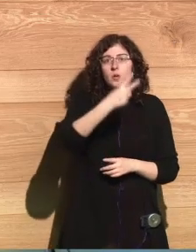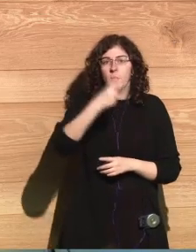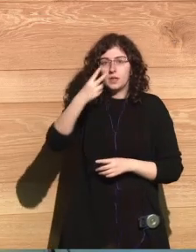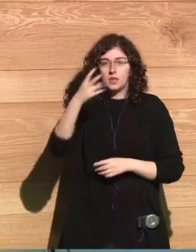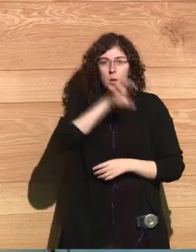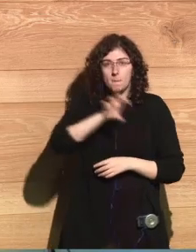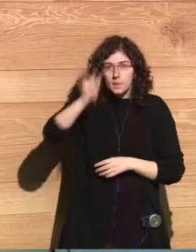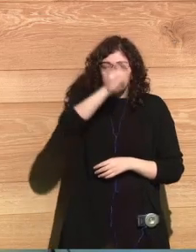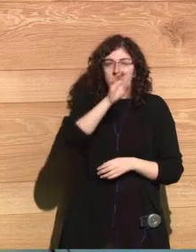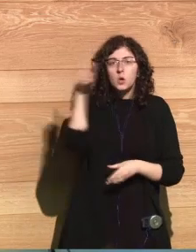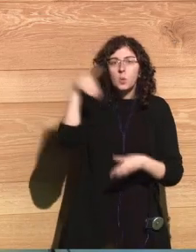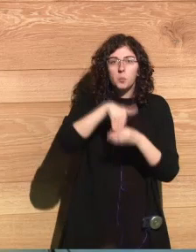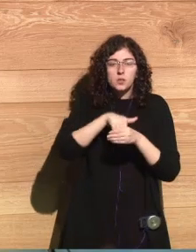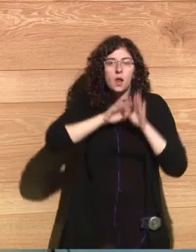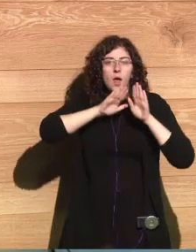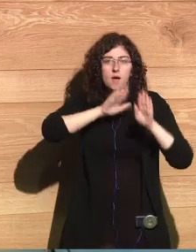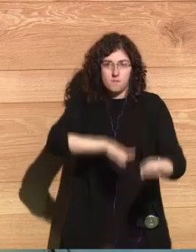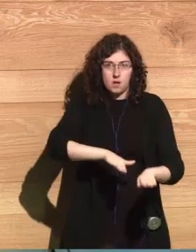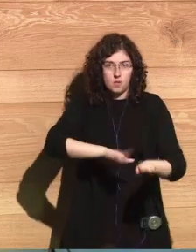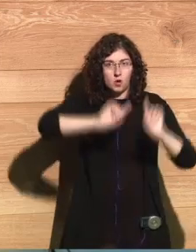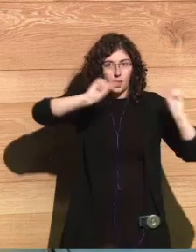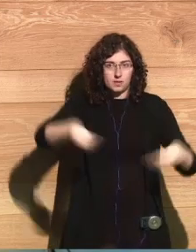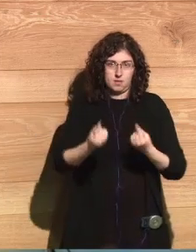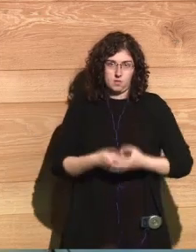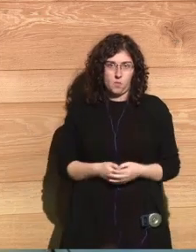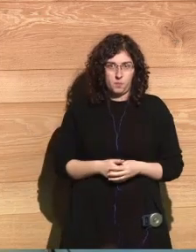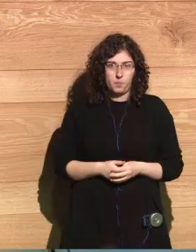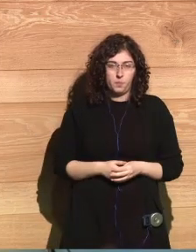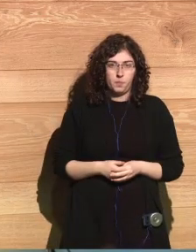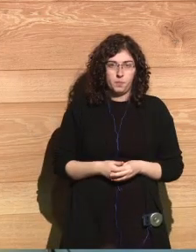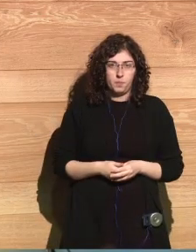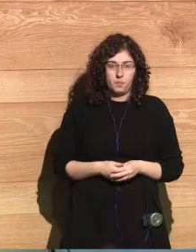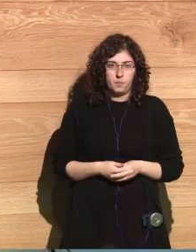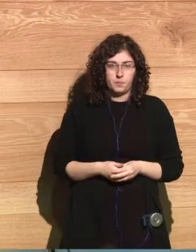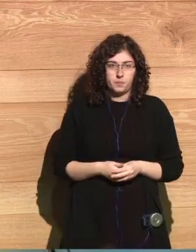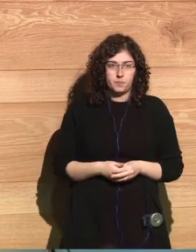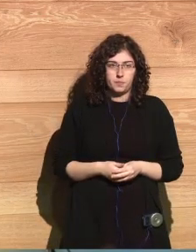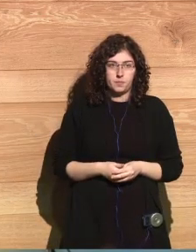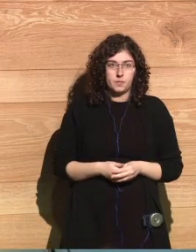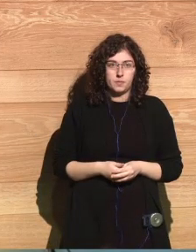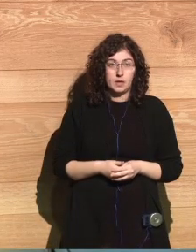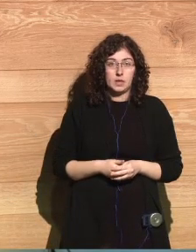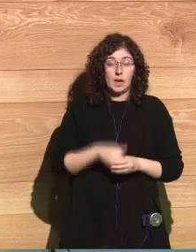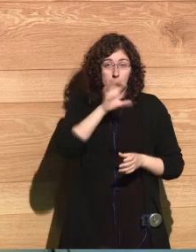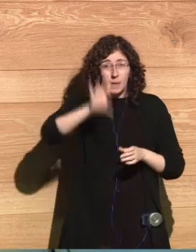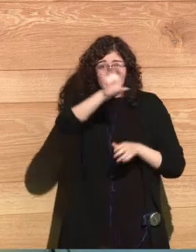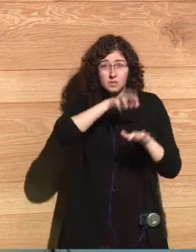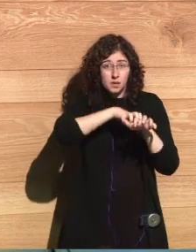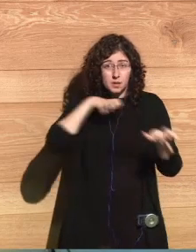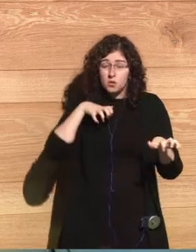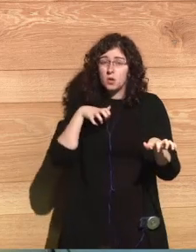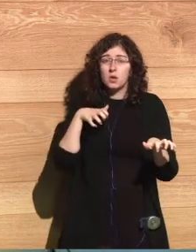for it. And most of those 122 nations are smaller,